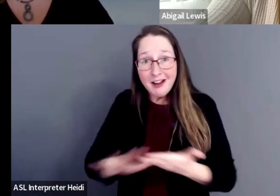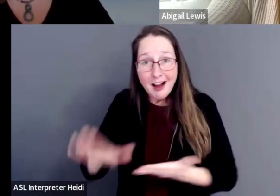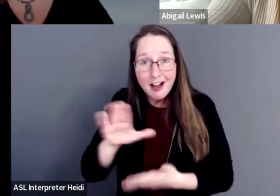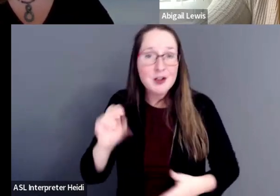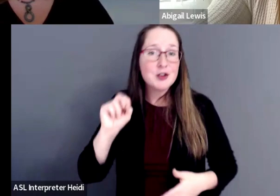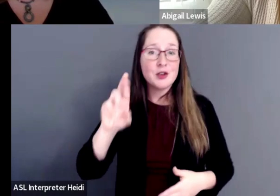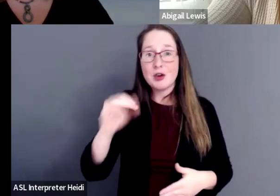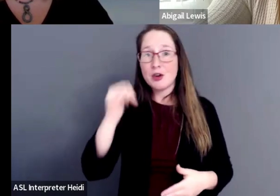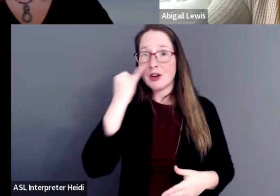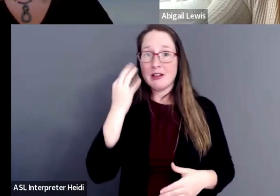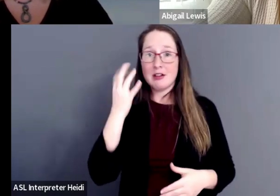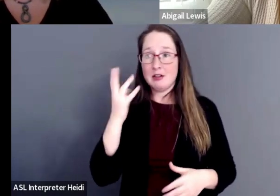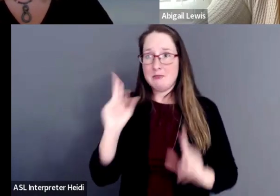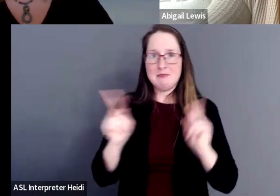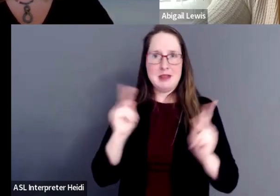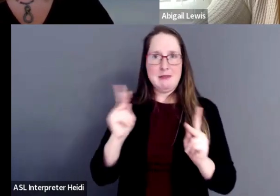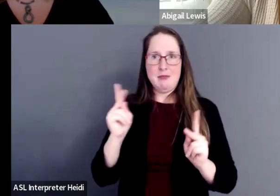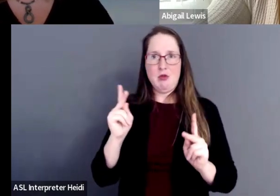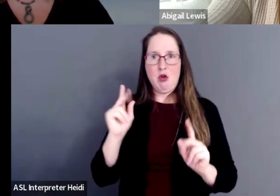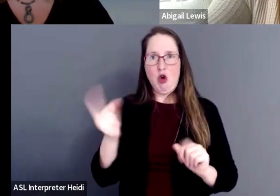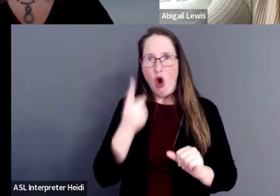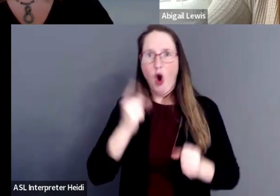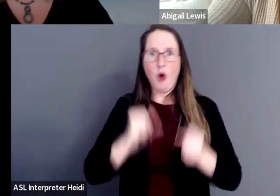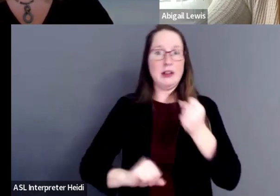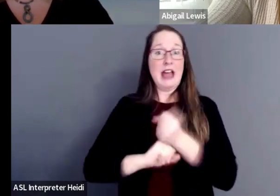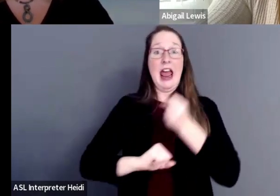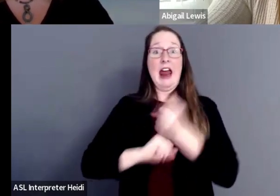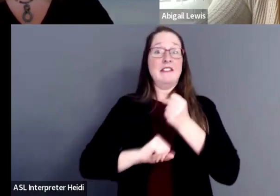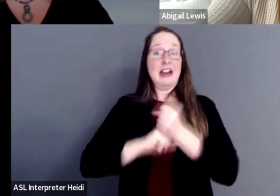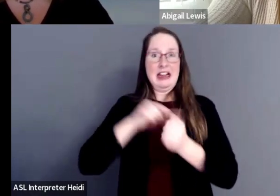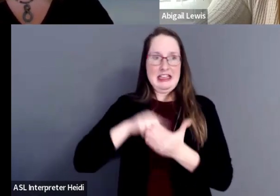people are always advertising these kind of classes.